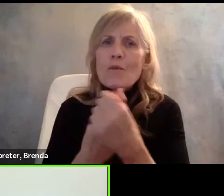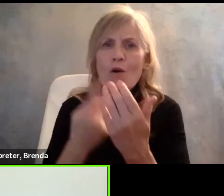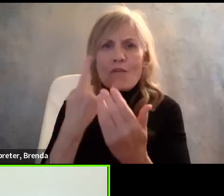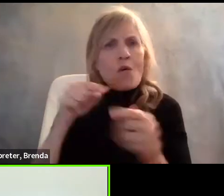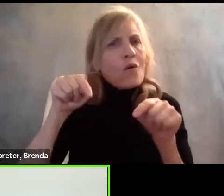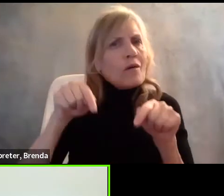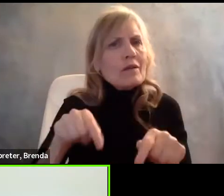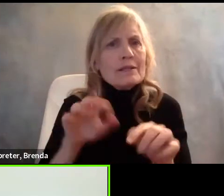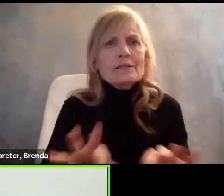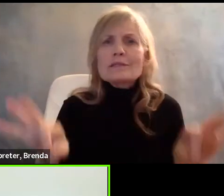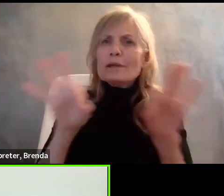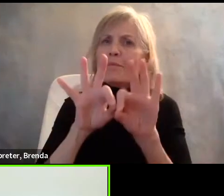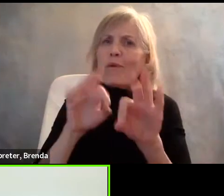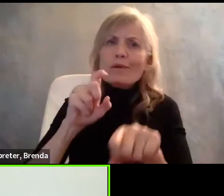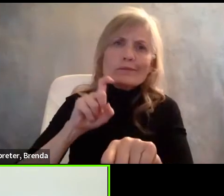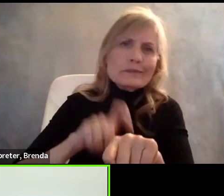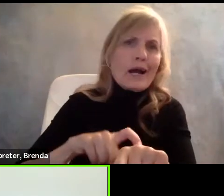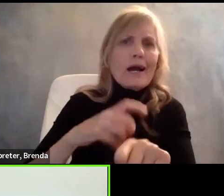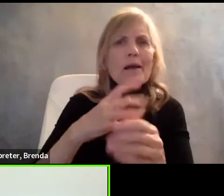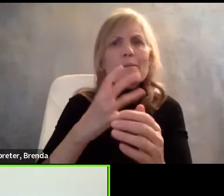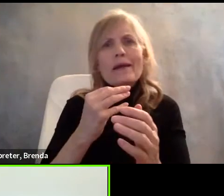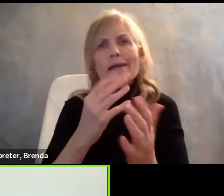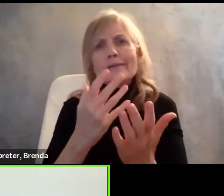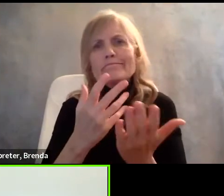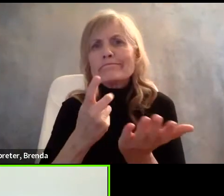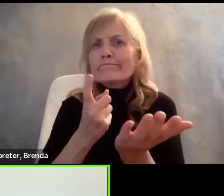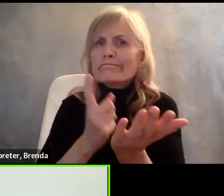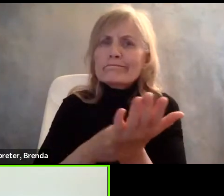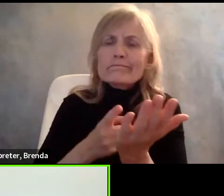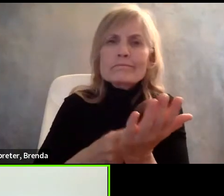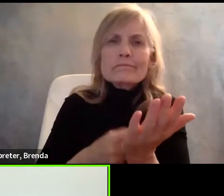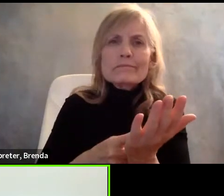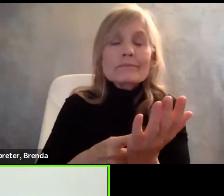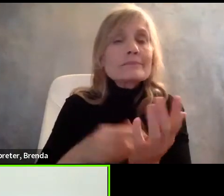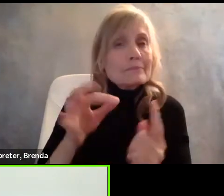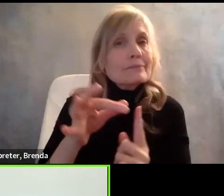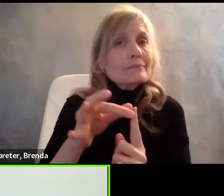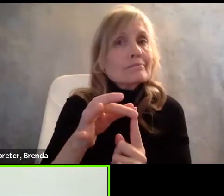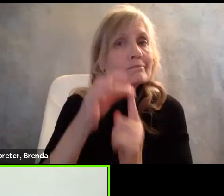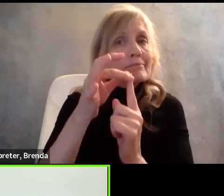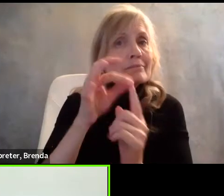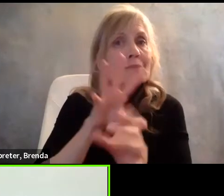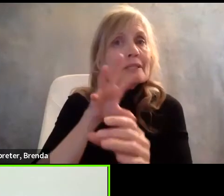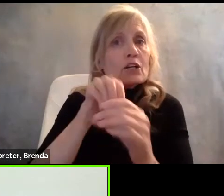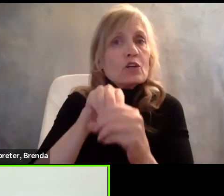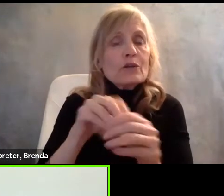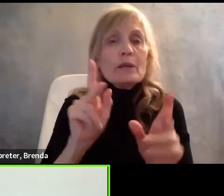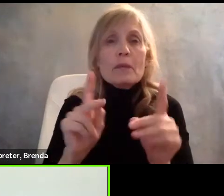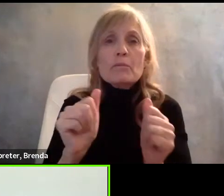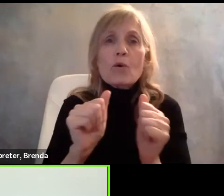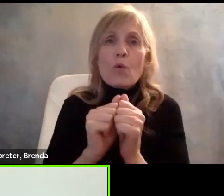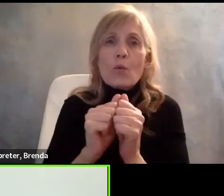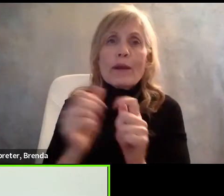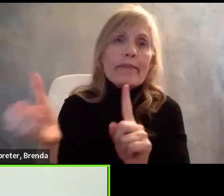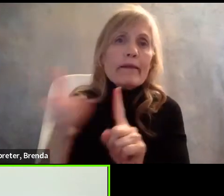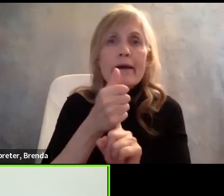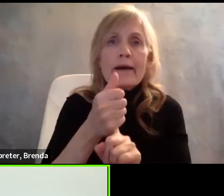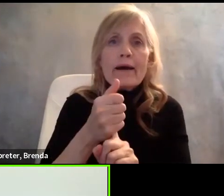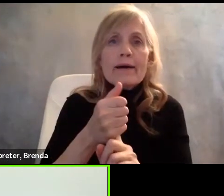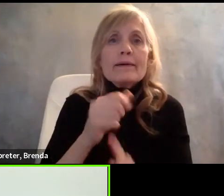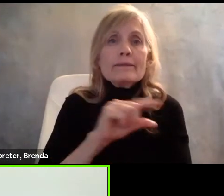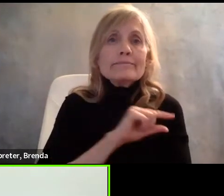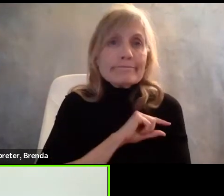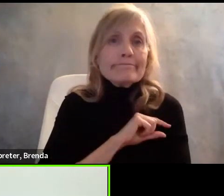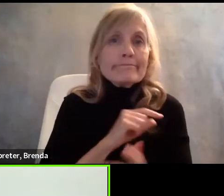really important and timely conversation and including people with conviction histories in this conversation. If we haven't already been